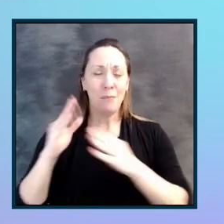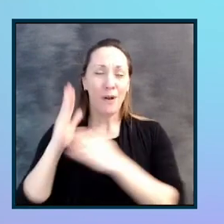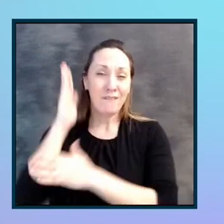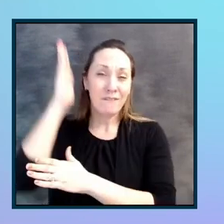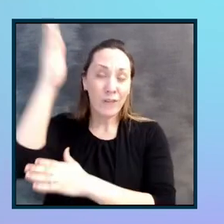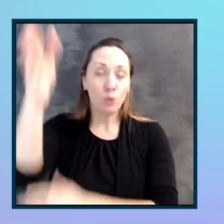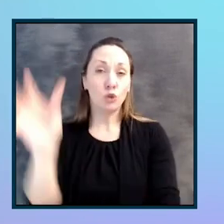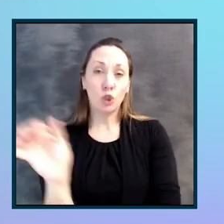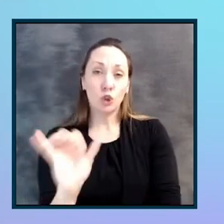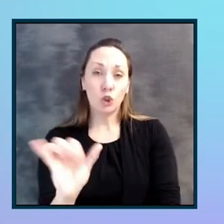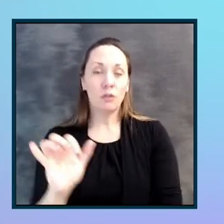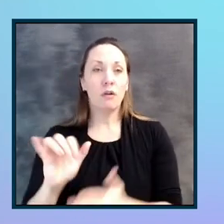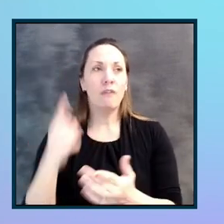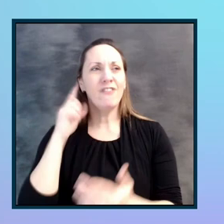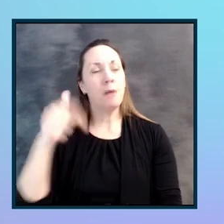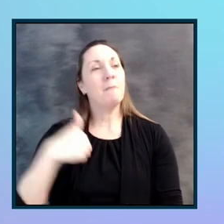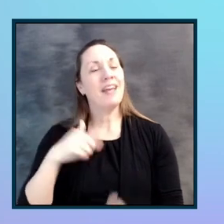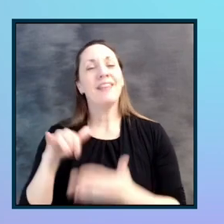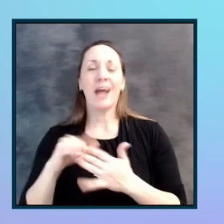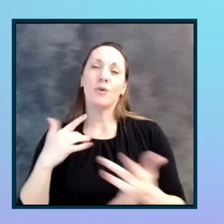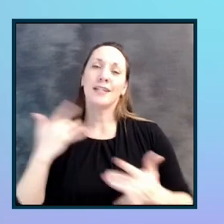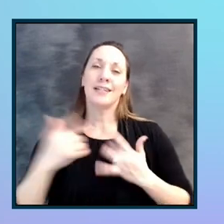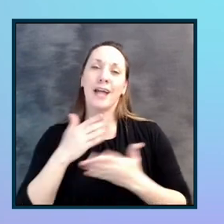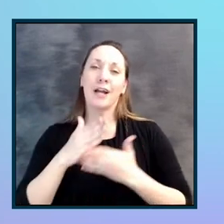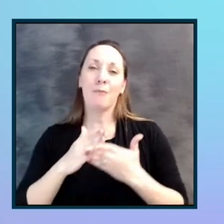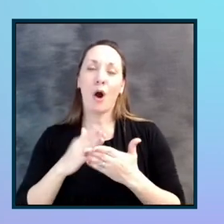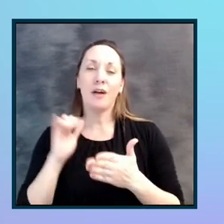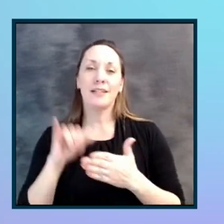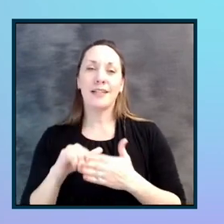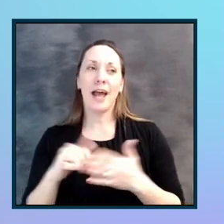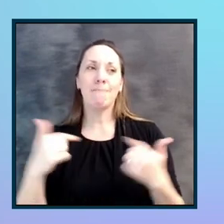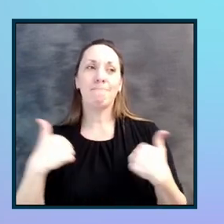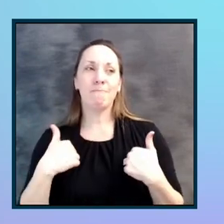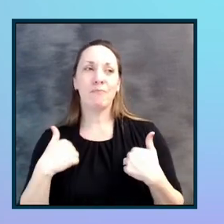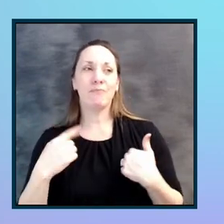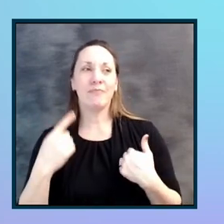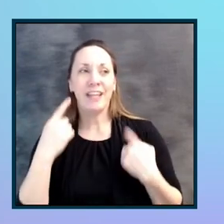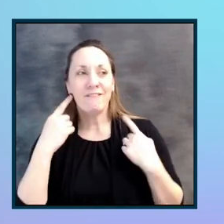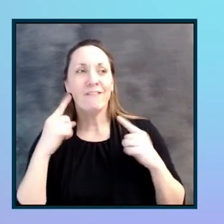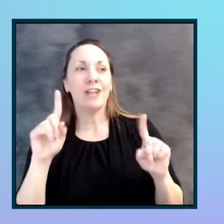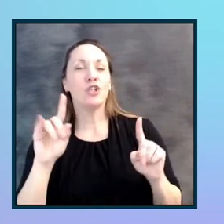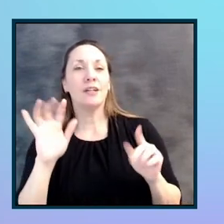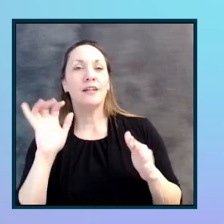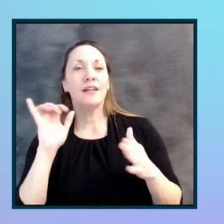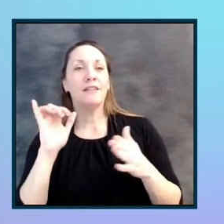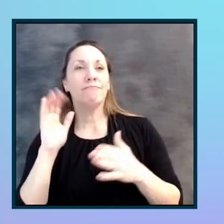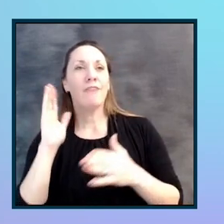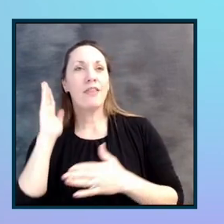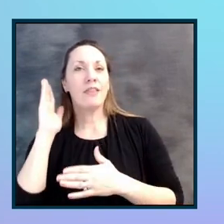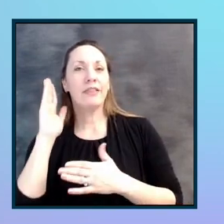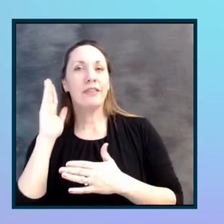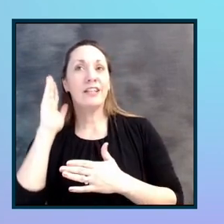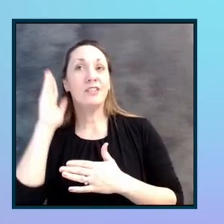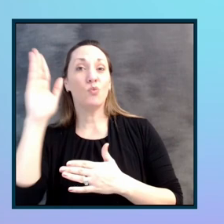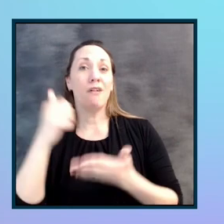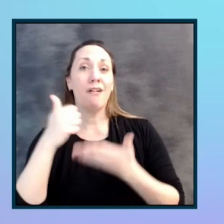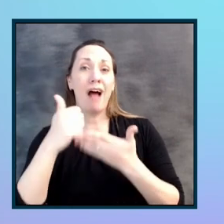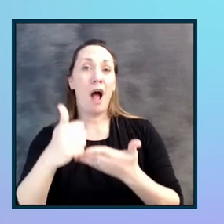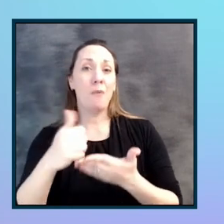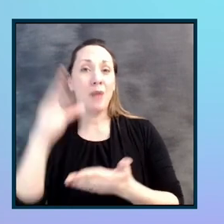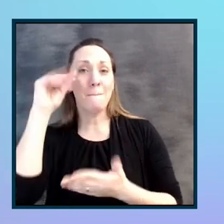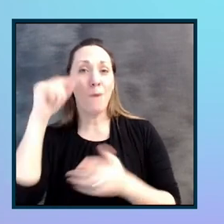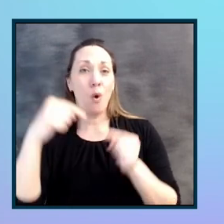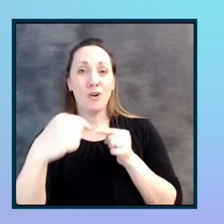And that was, for me, the exciting part is that, you know, eventually this is going to help a little Tommy across the street